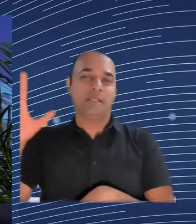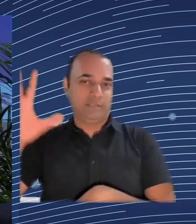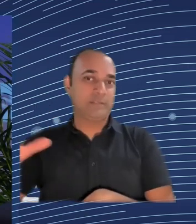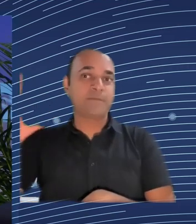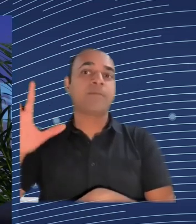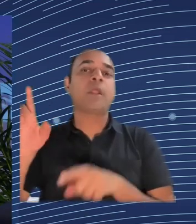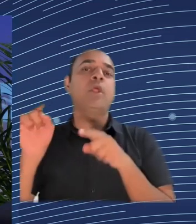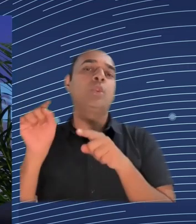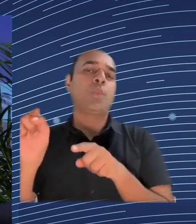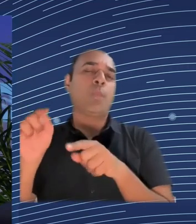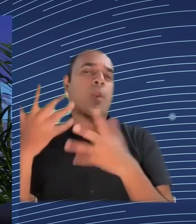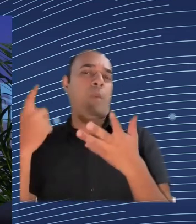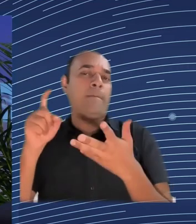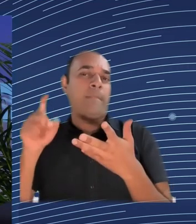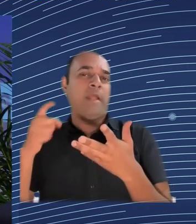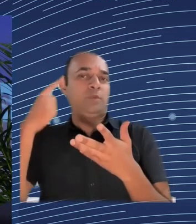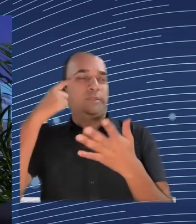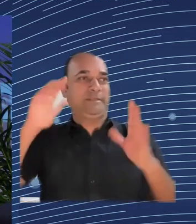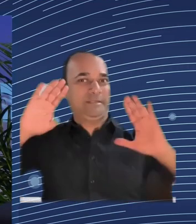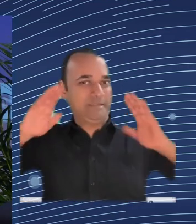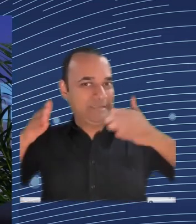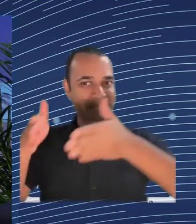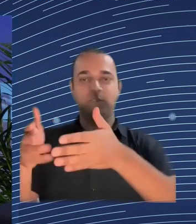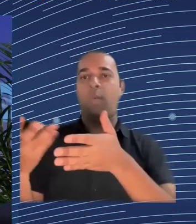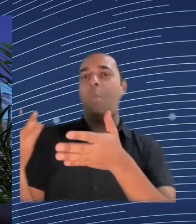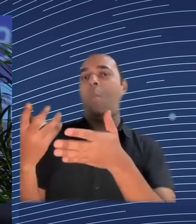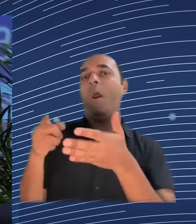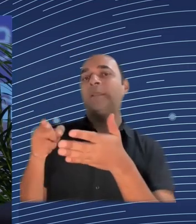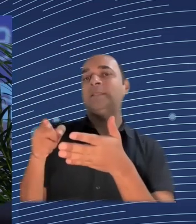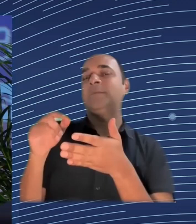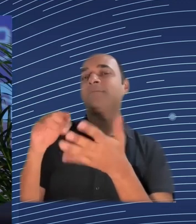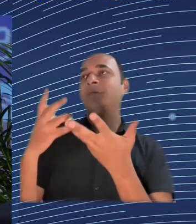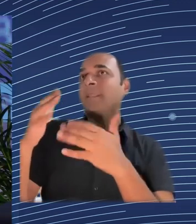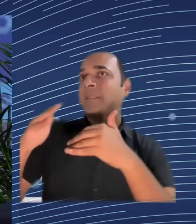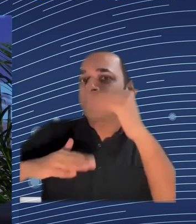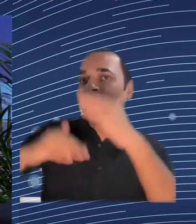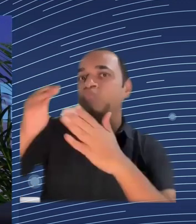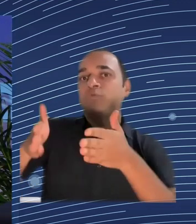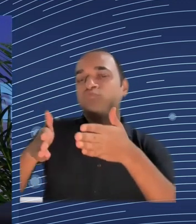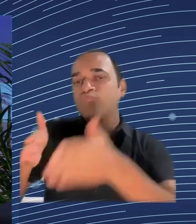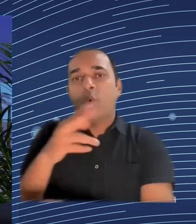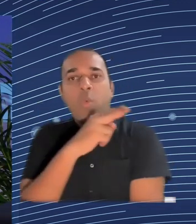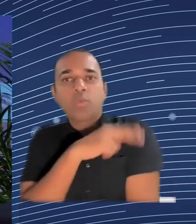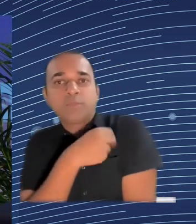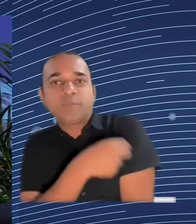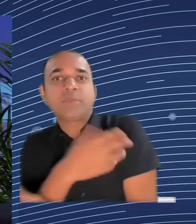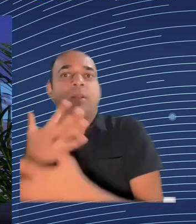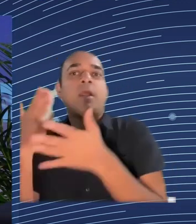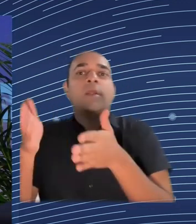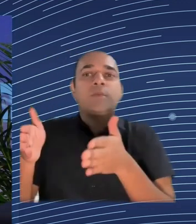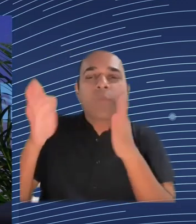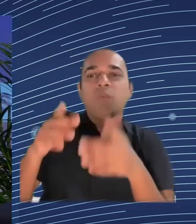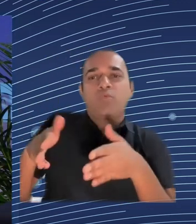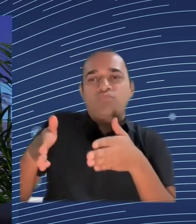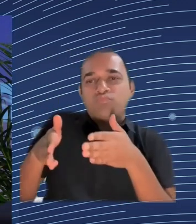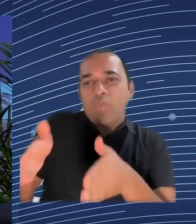exist. Magnet cities, and that's the case of Bucharest, another three or four attract all the skill, all the young labor,